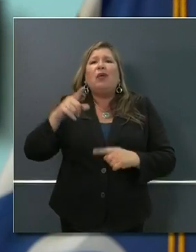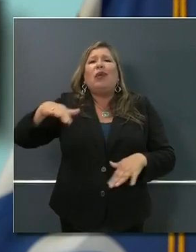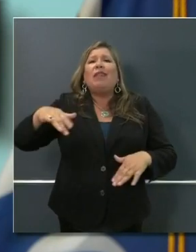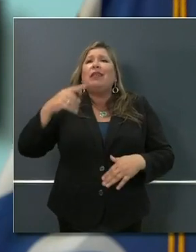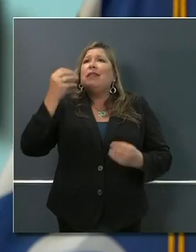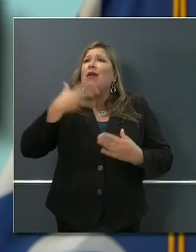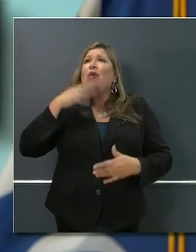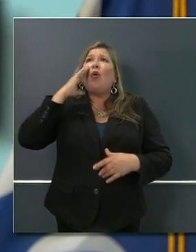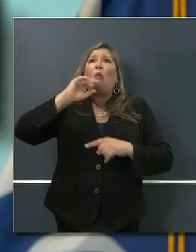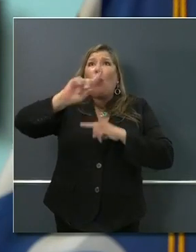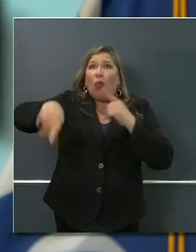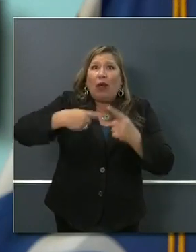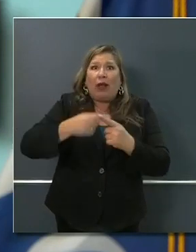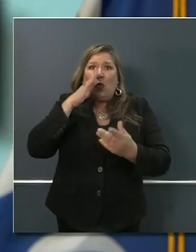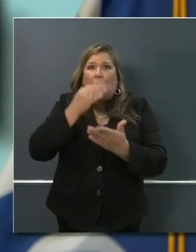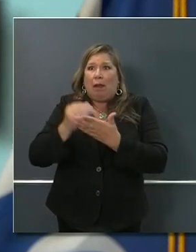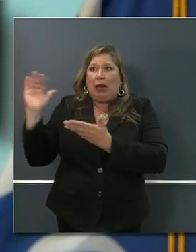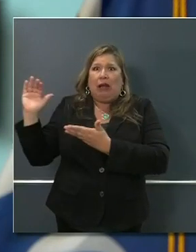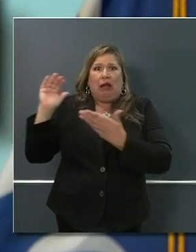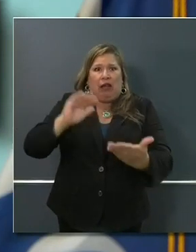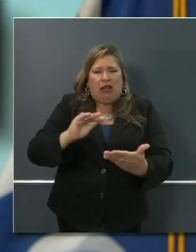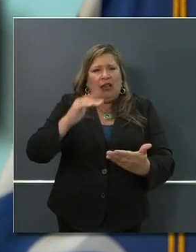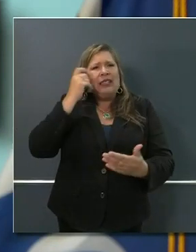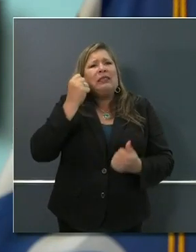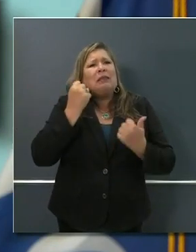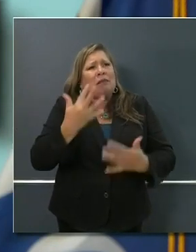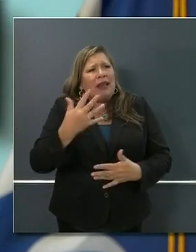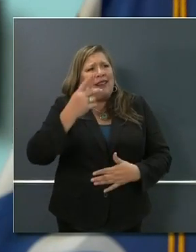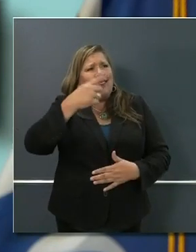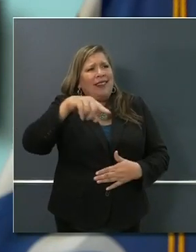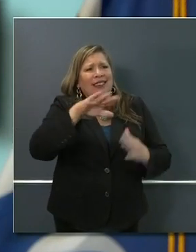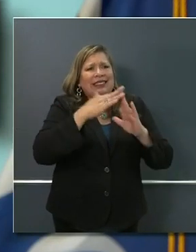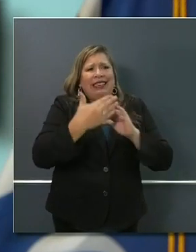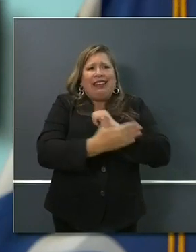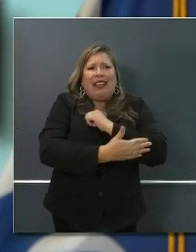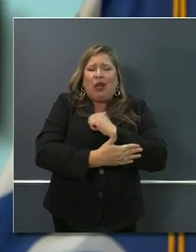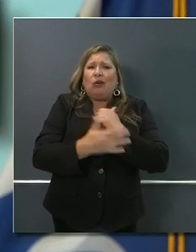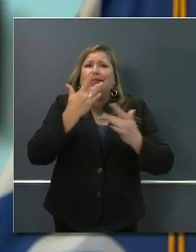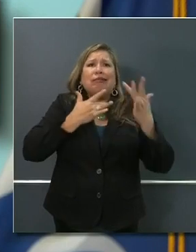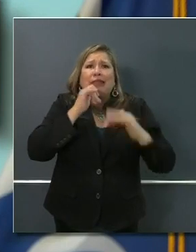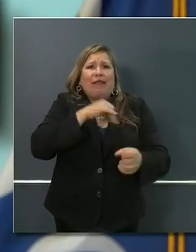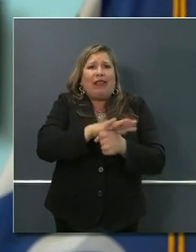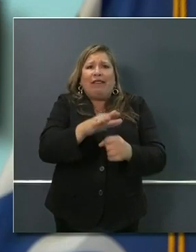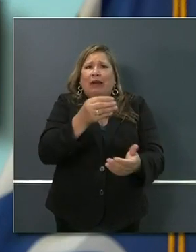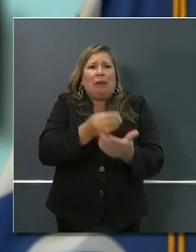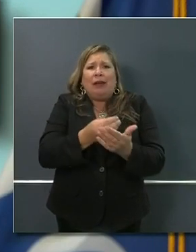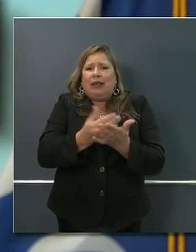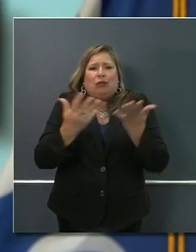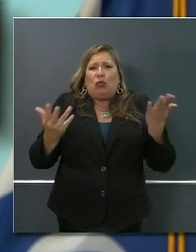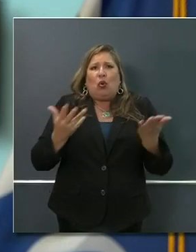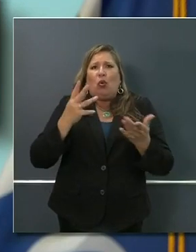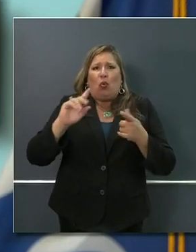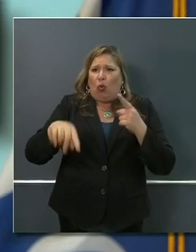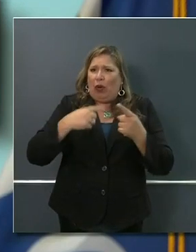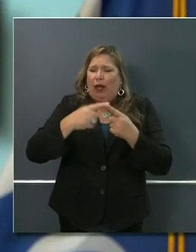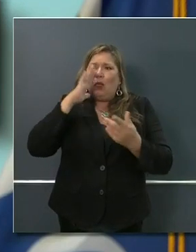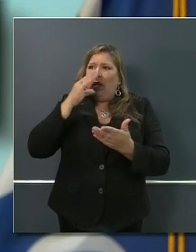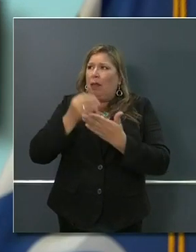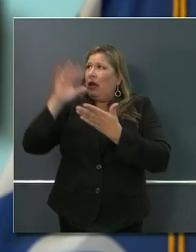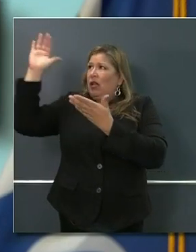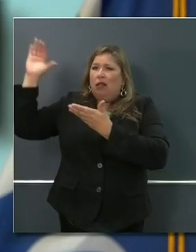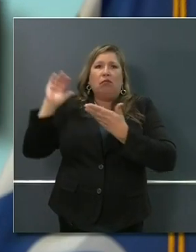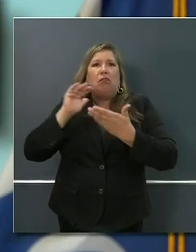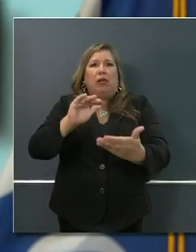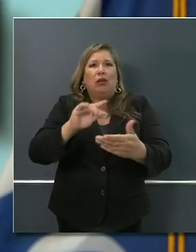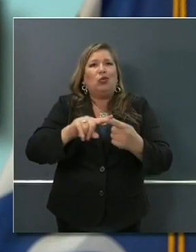budget duress, including furloughing employees. So could you please provide more clarity about that? Also, the AP reported